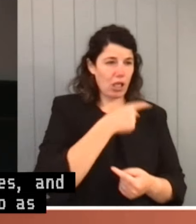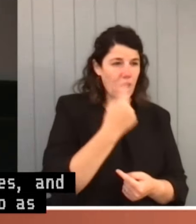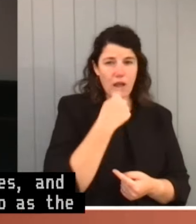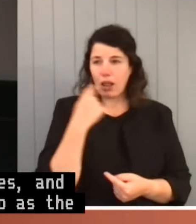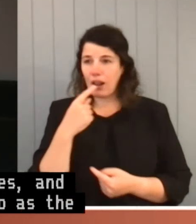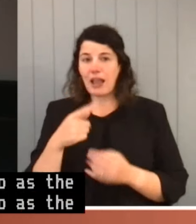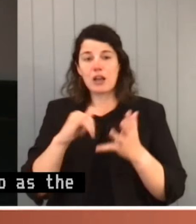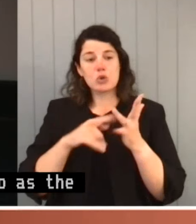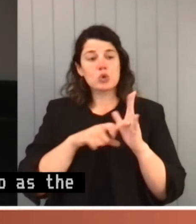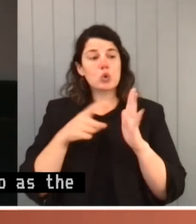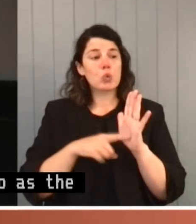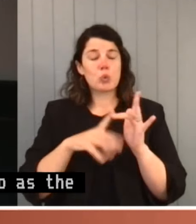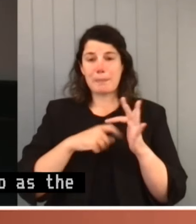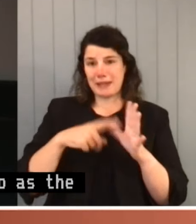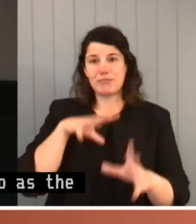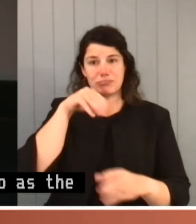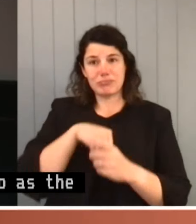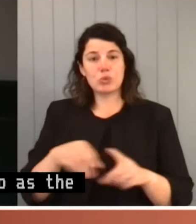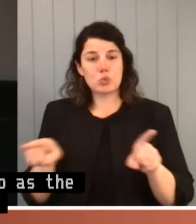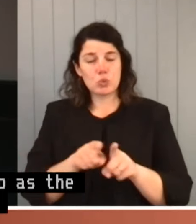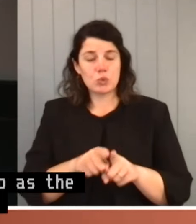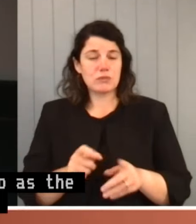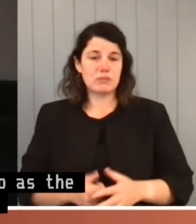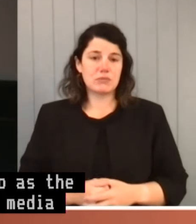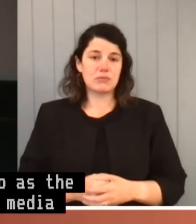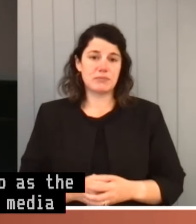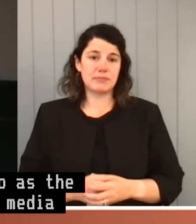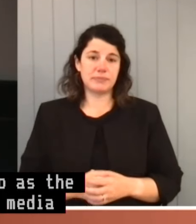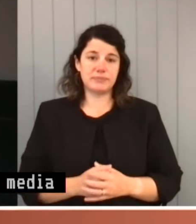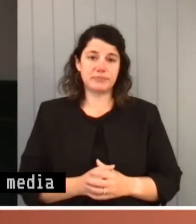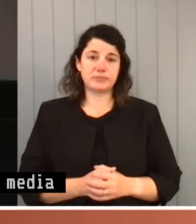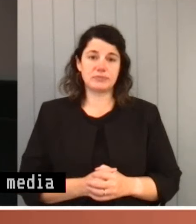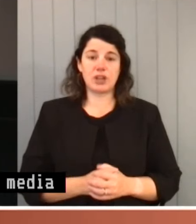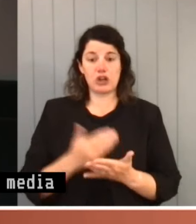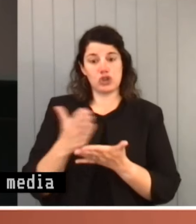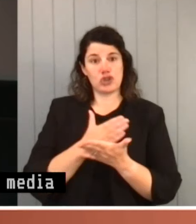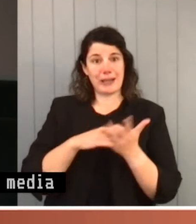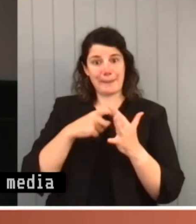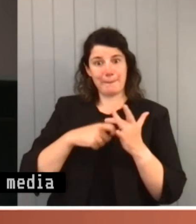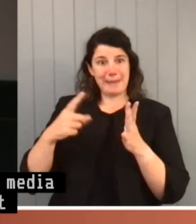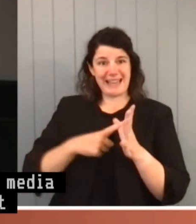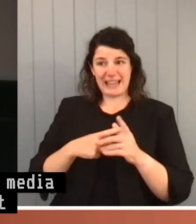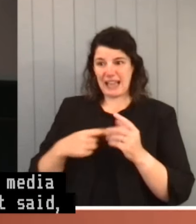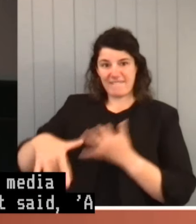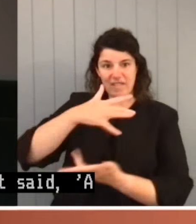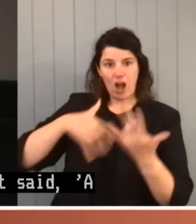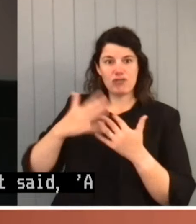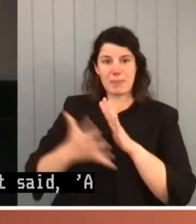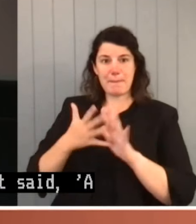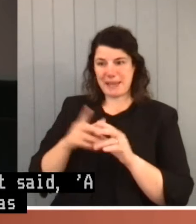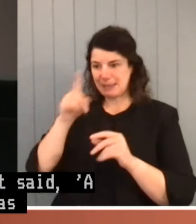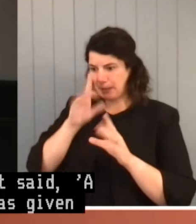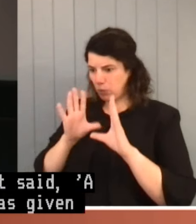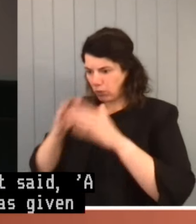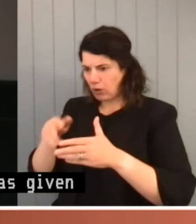part. As the report said, a shared media environment has given way to echo chambers, making it